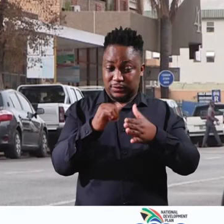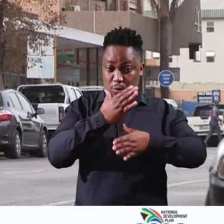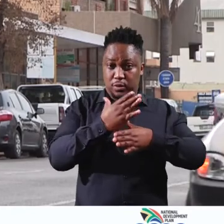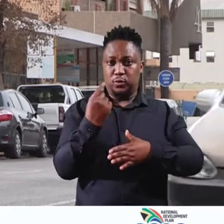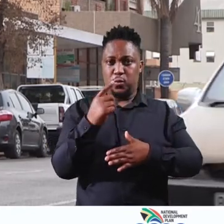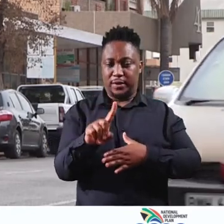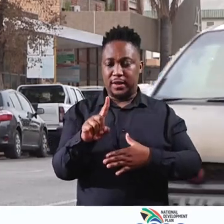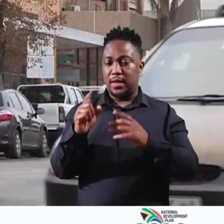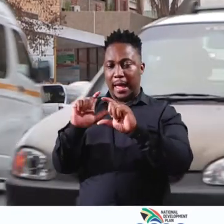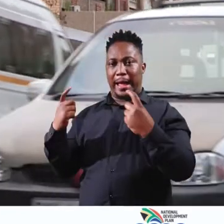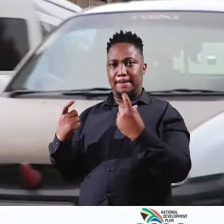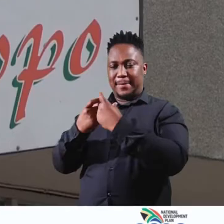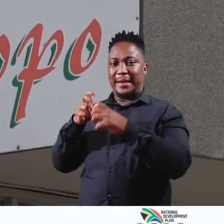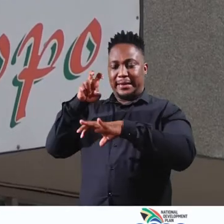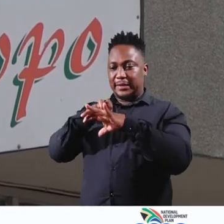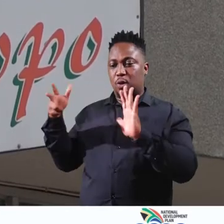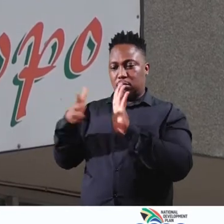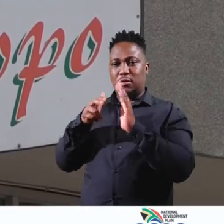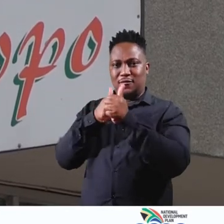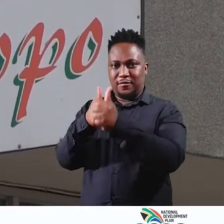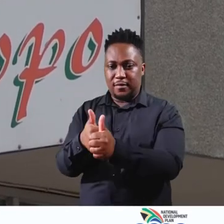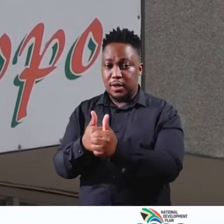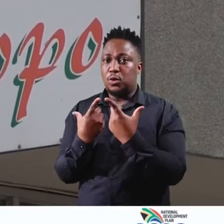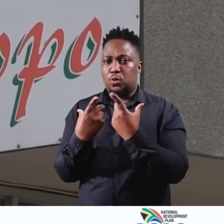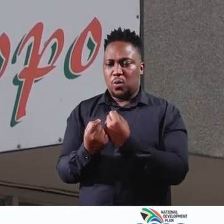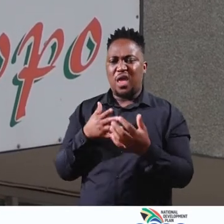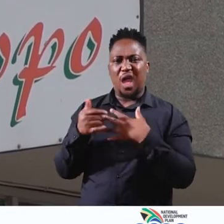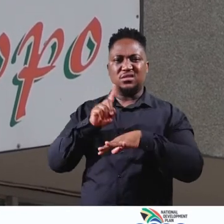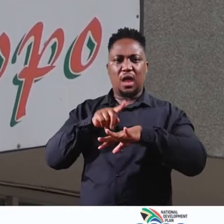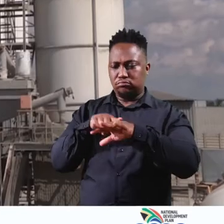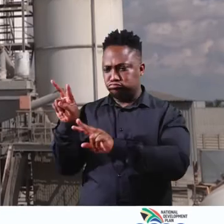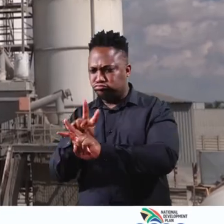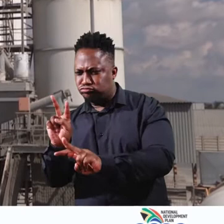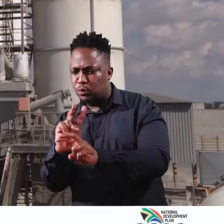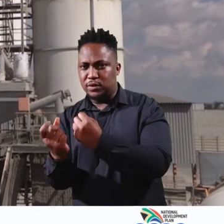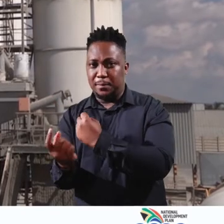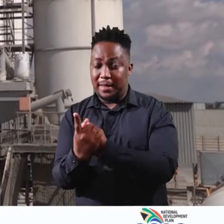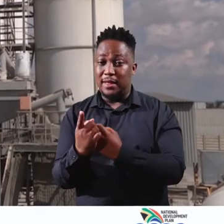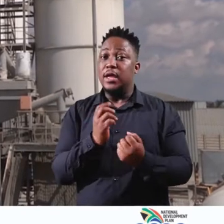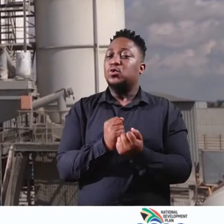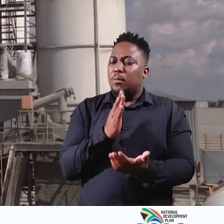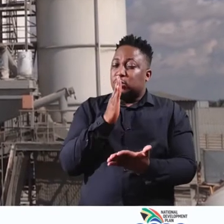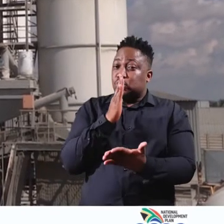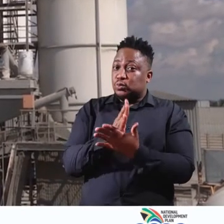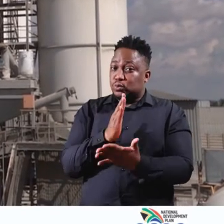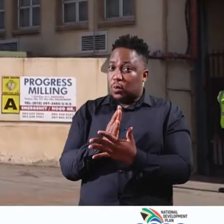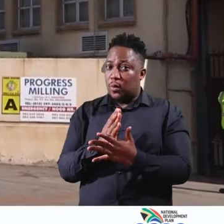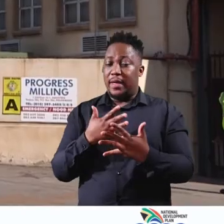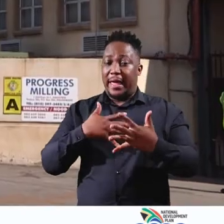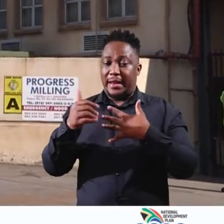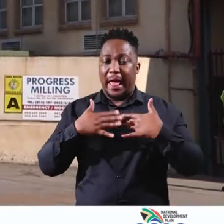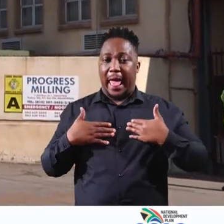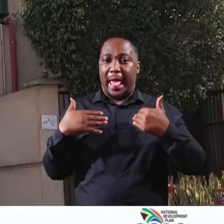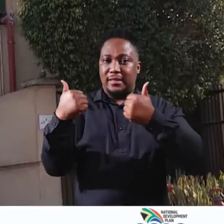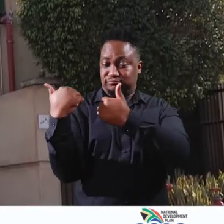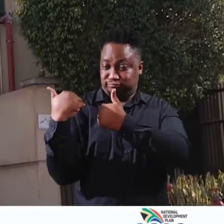ensure compliance with legislation by employers, through regular and random inspections. This is necessary to ensure compliance with